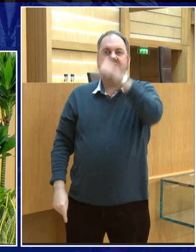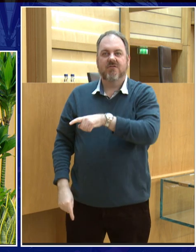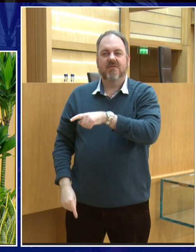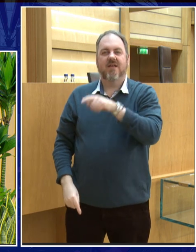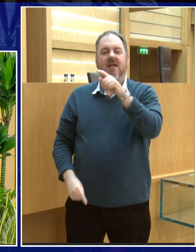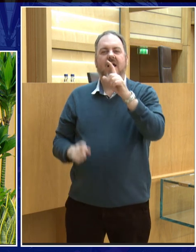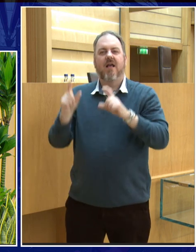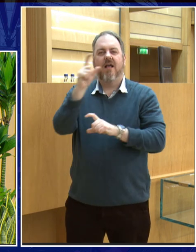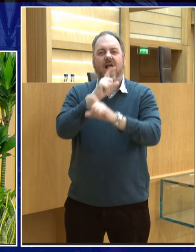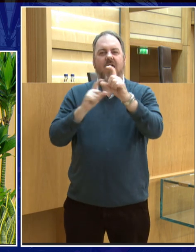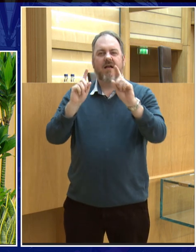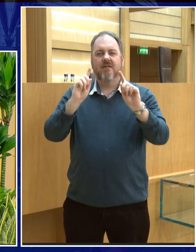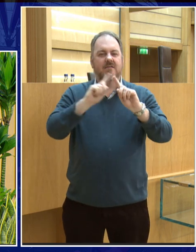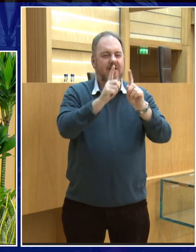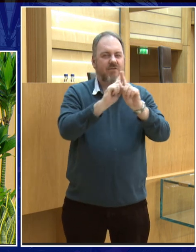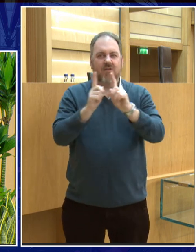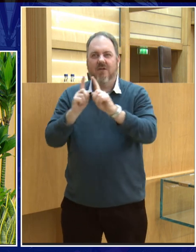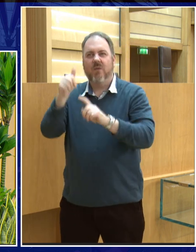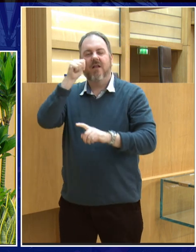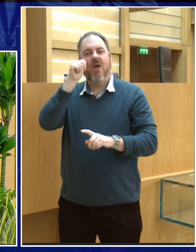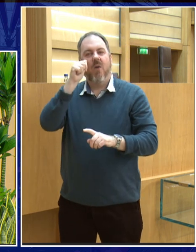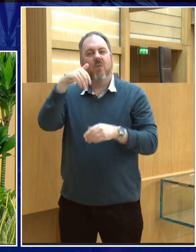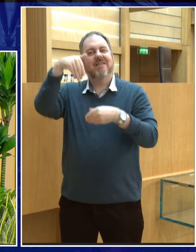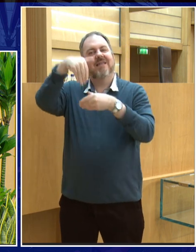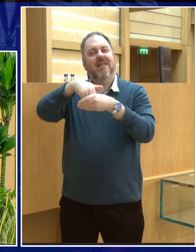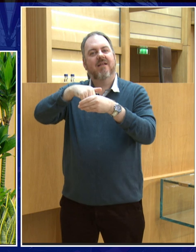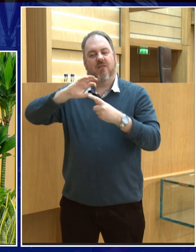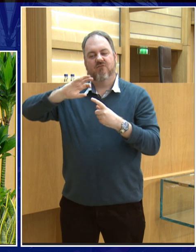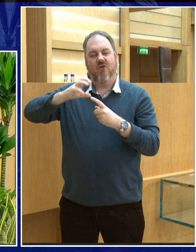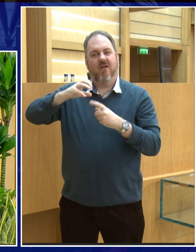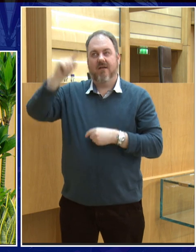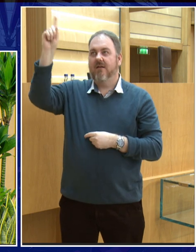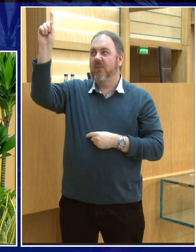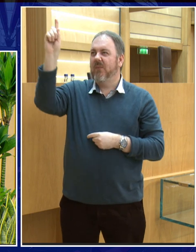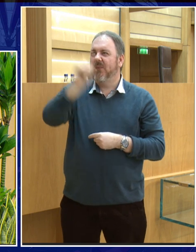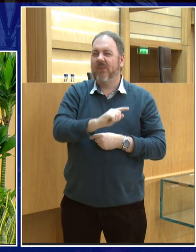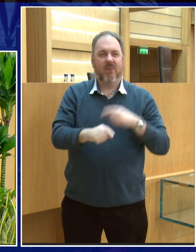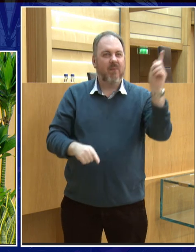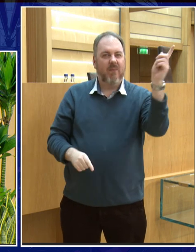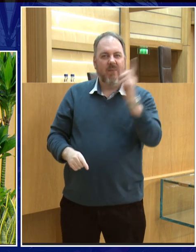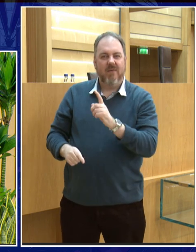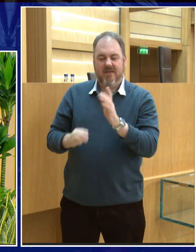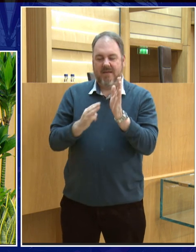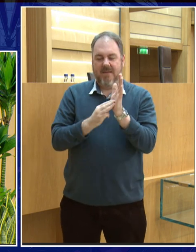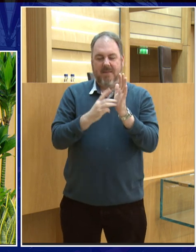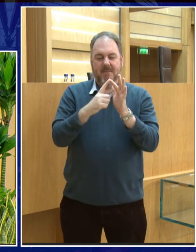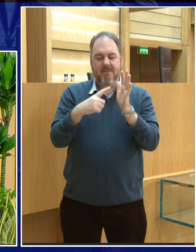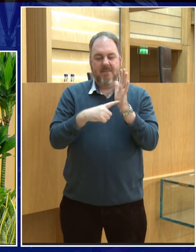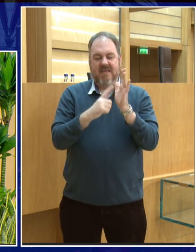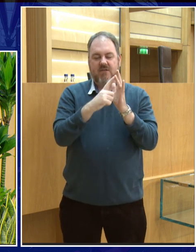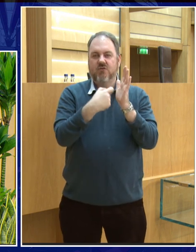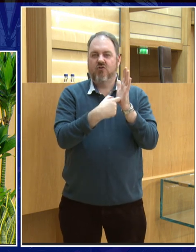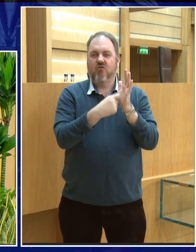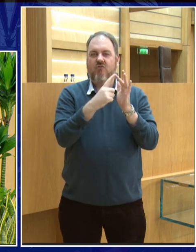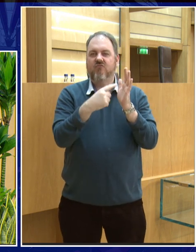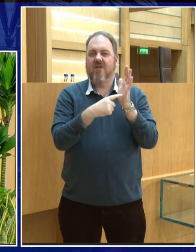made out of. And actually, when it hits the Earth, that's when it becomes a meteorite, and that's when we pick it up. And actually, I was told that actually there's some meteorites downstairs. So if you